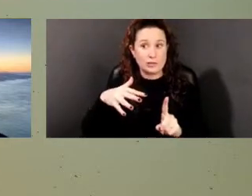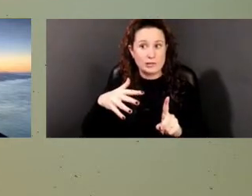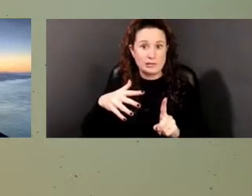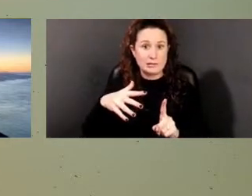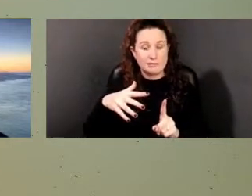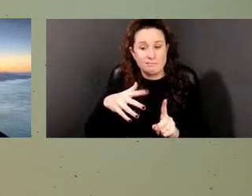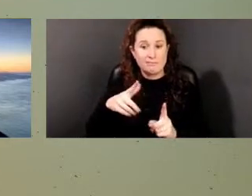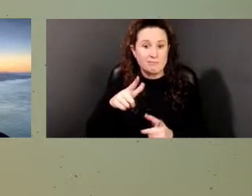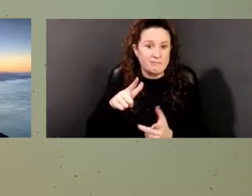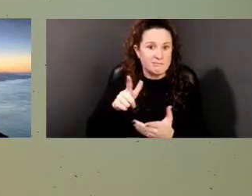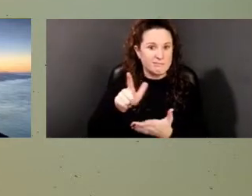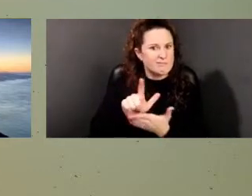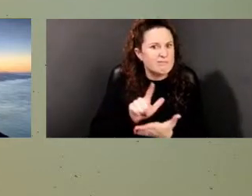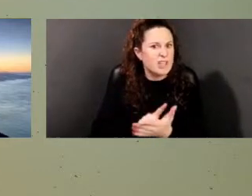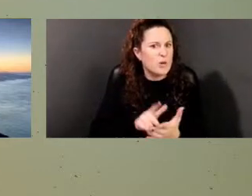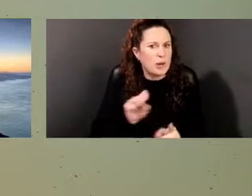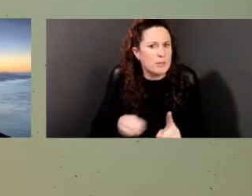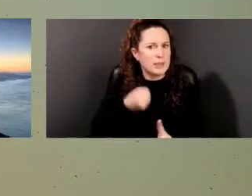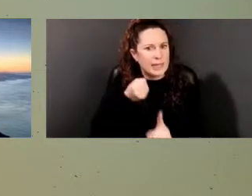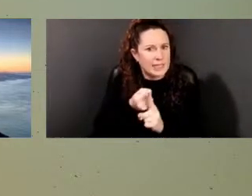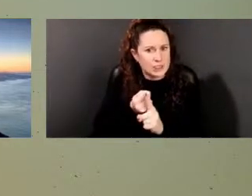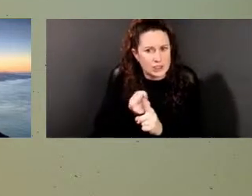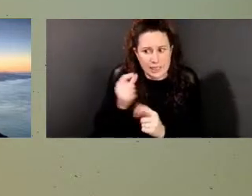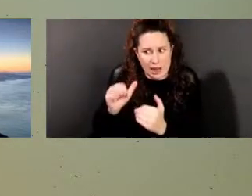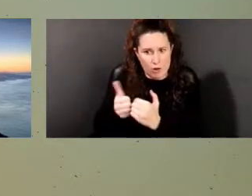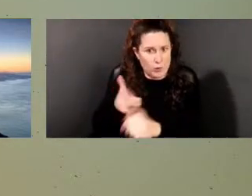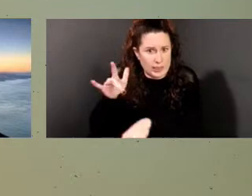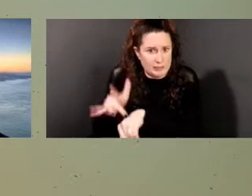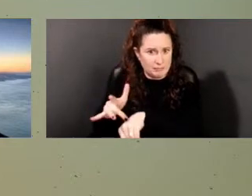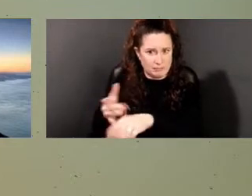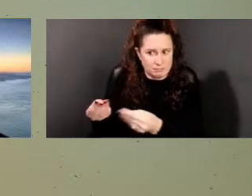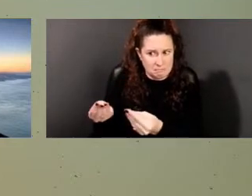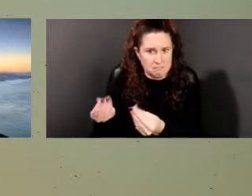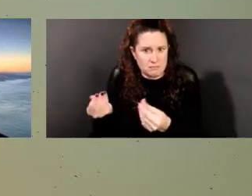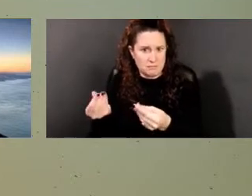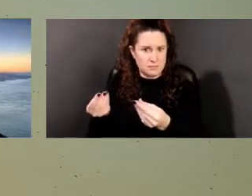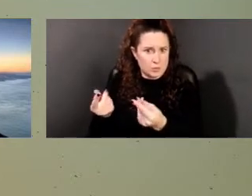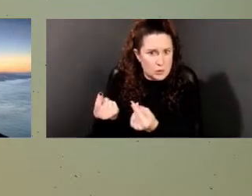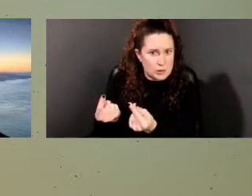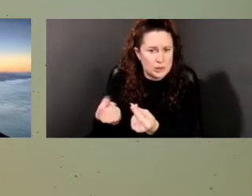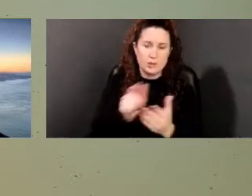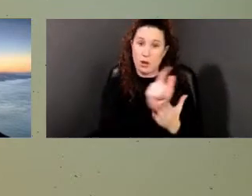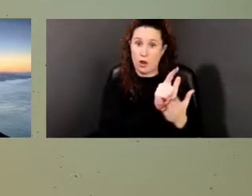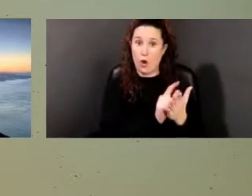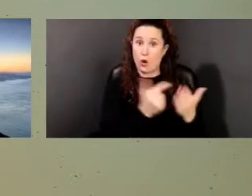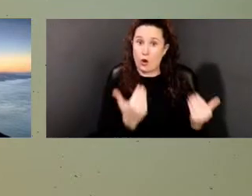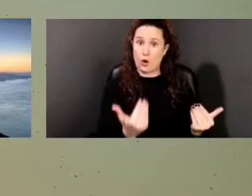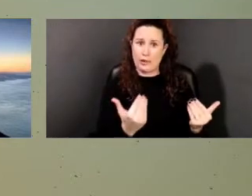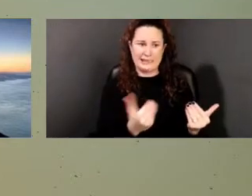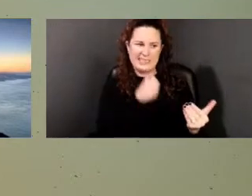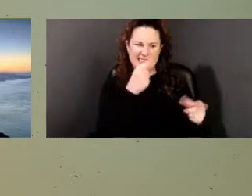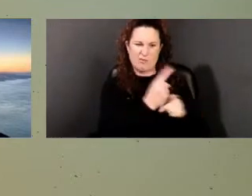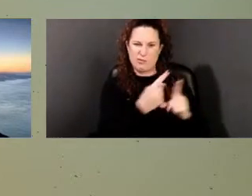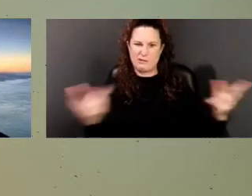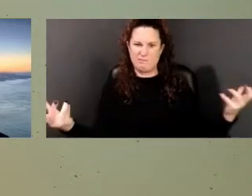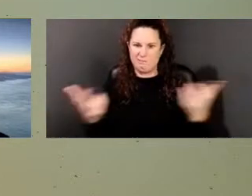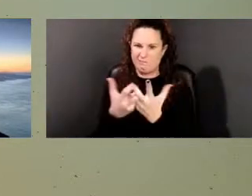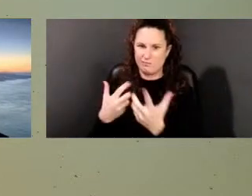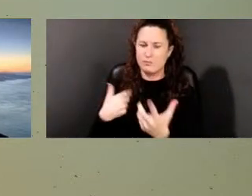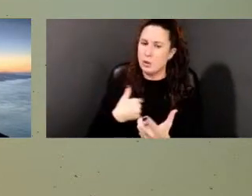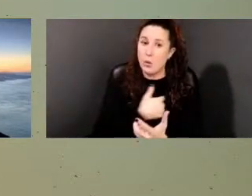remains such as this because the current law did not speak appropriately to it. So we've got a lot of work and